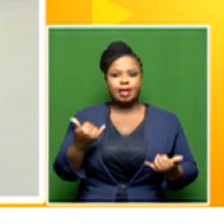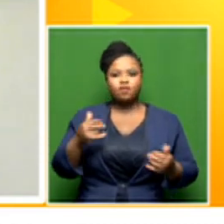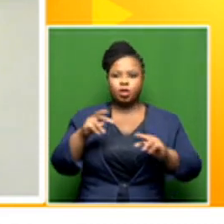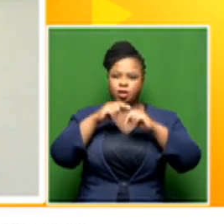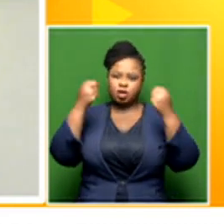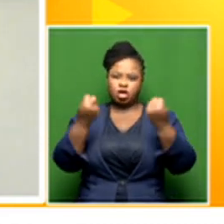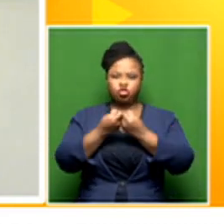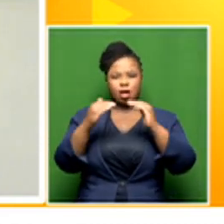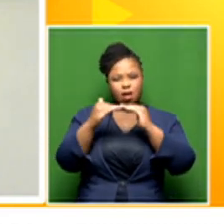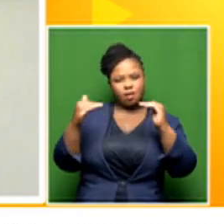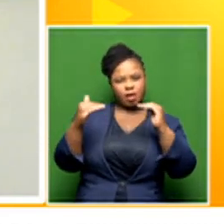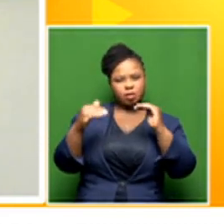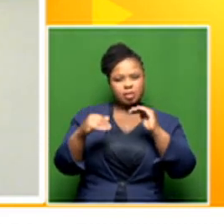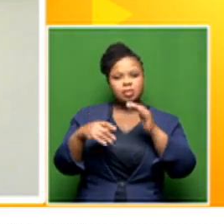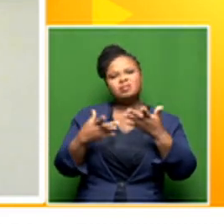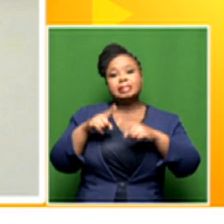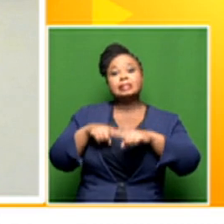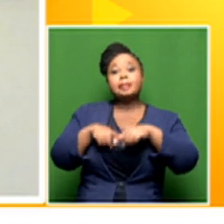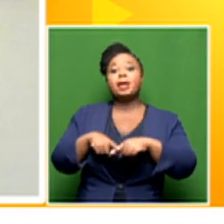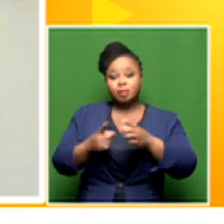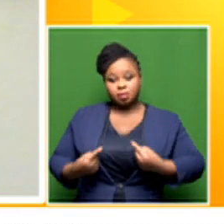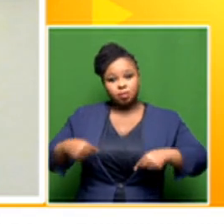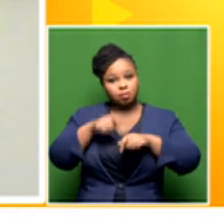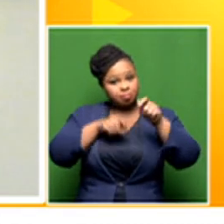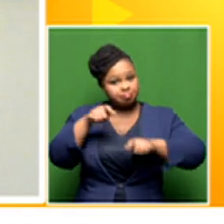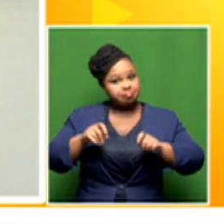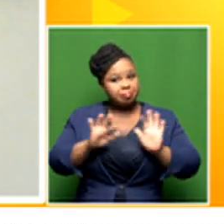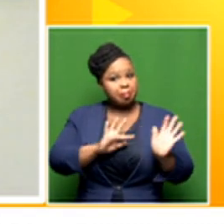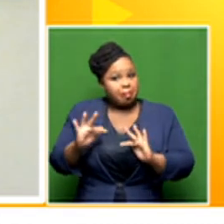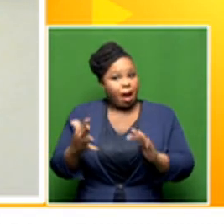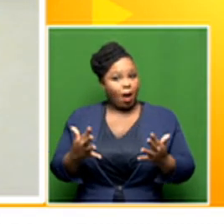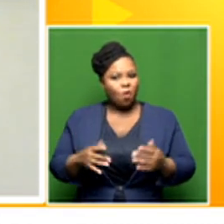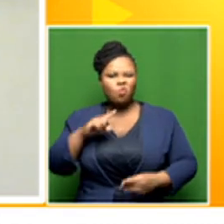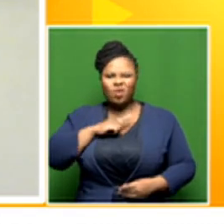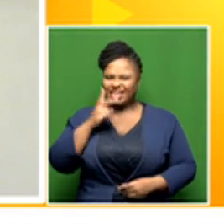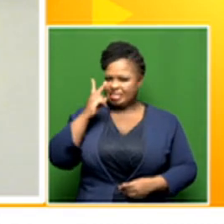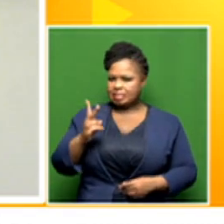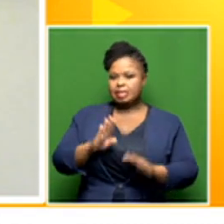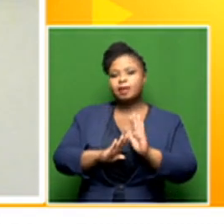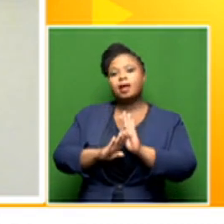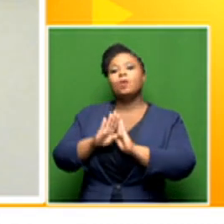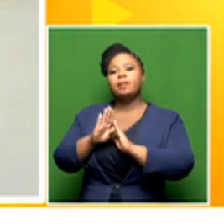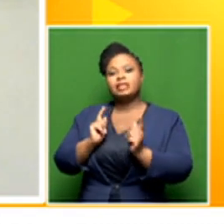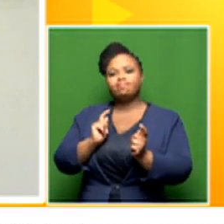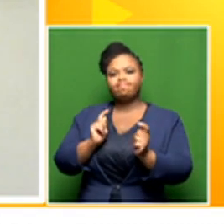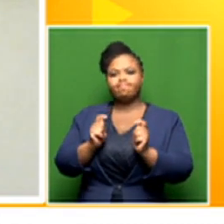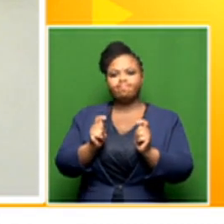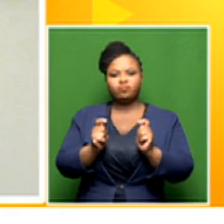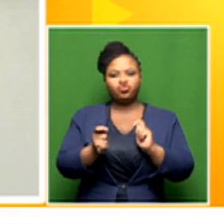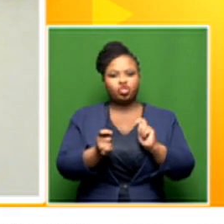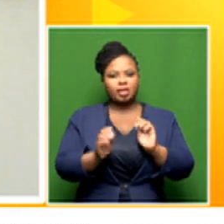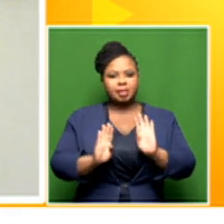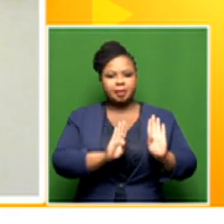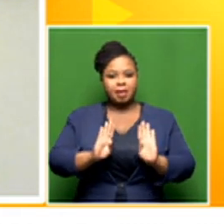an indication of our behavior. And so moving that up would signal that we probably need to adjust our behavior